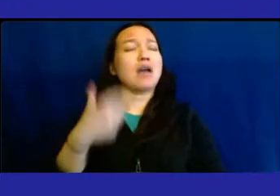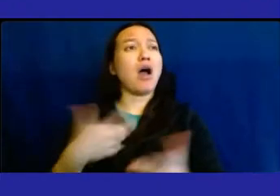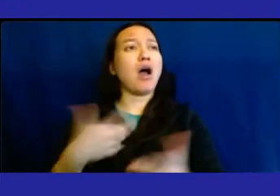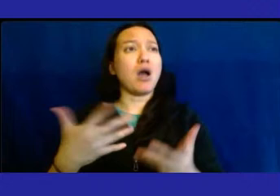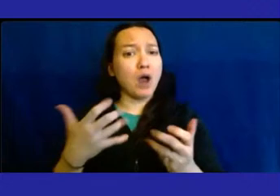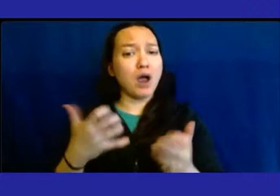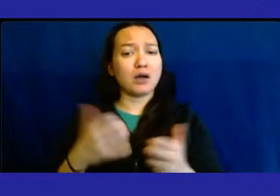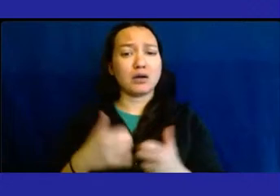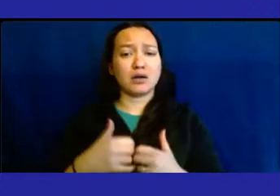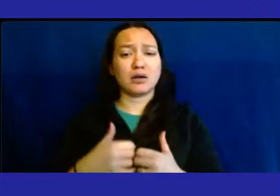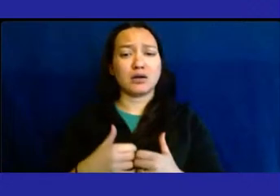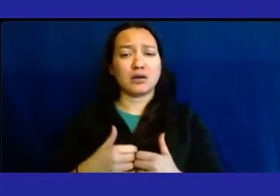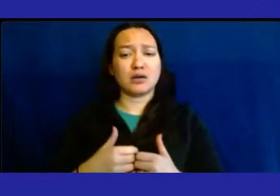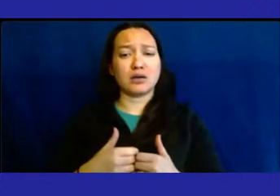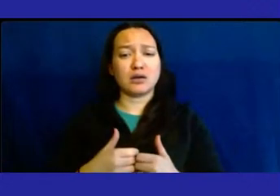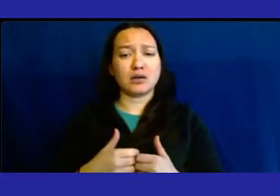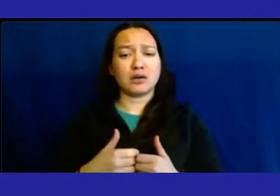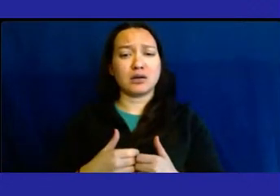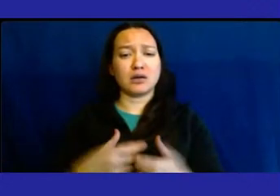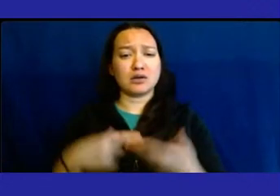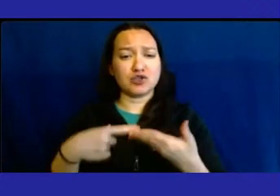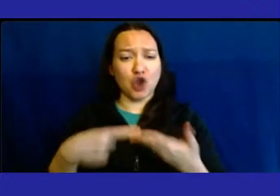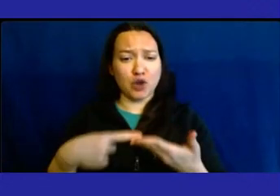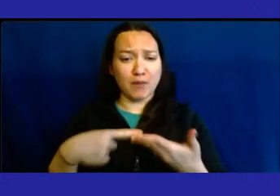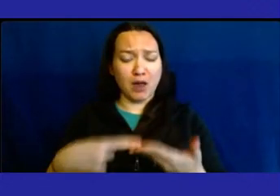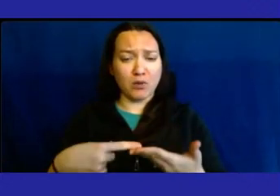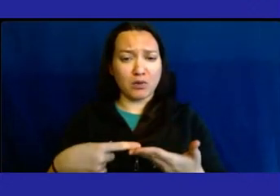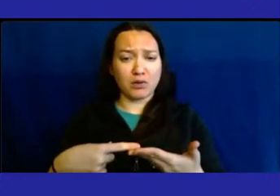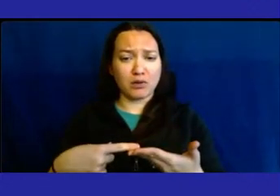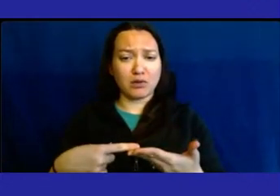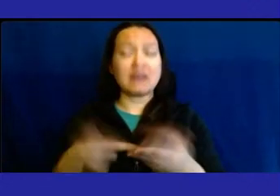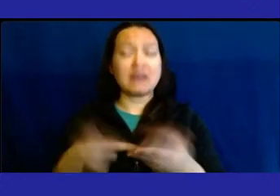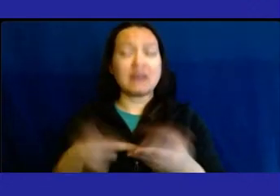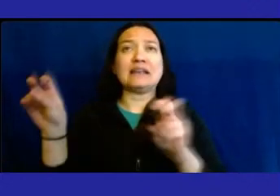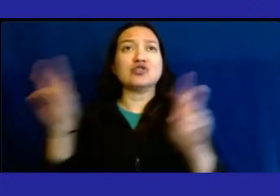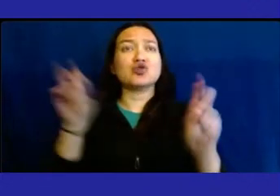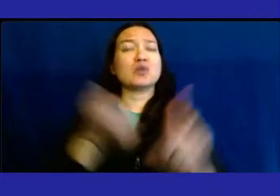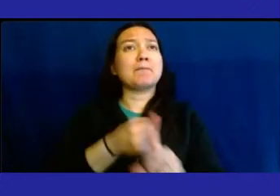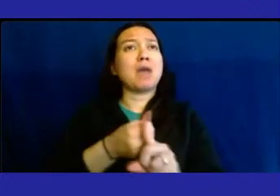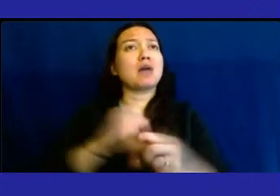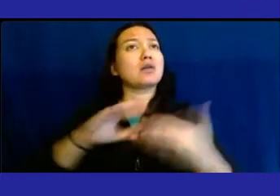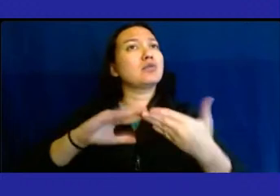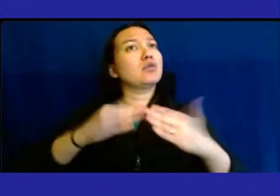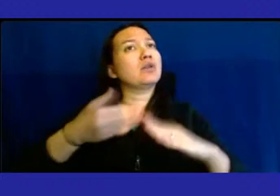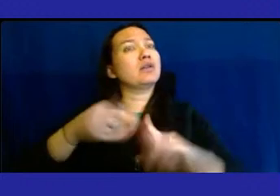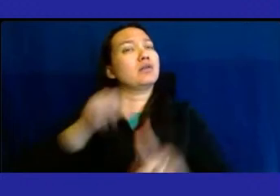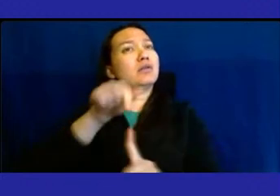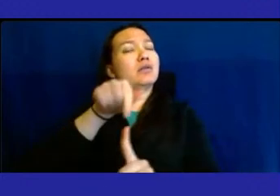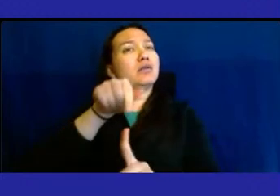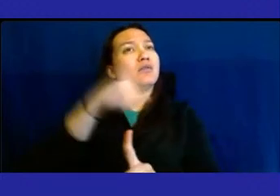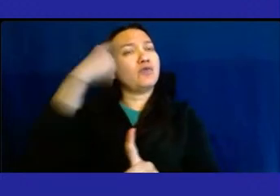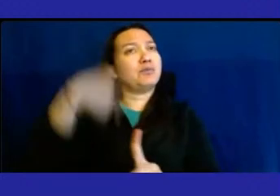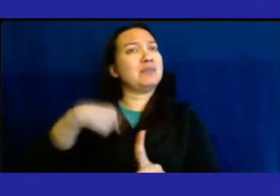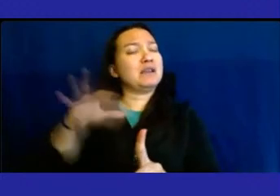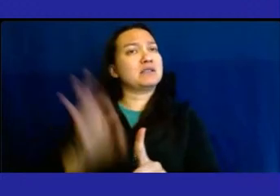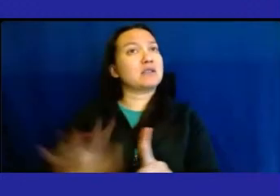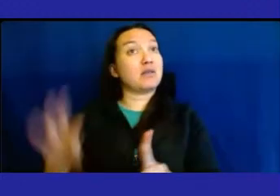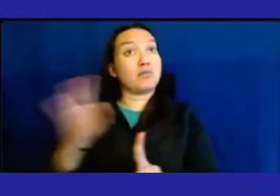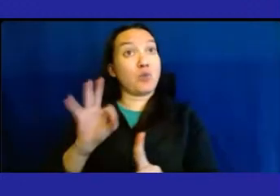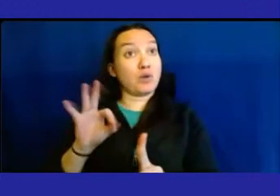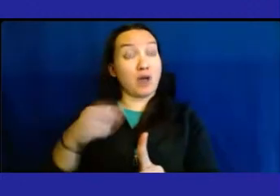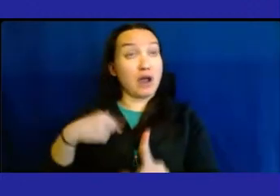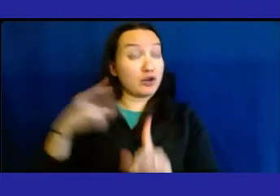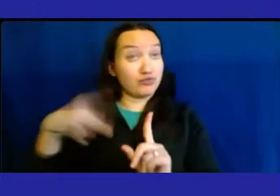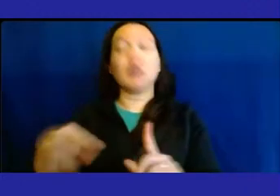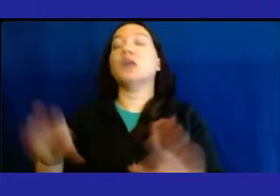I'd like to get to the issues impacting the community, because that to me is very important. Let me read the rest